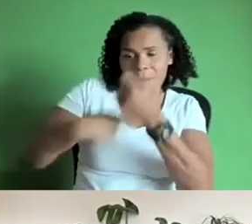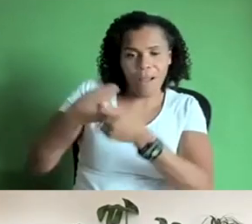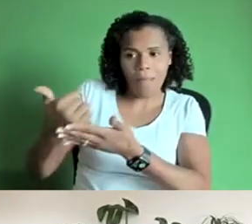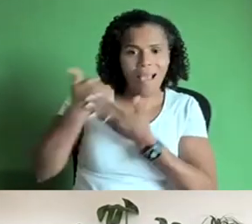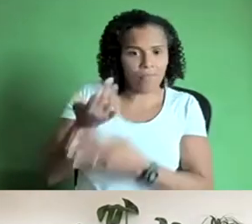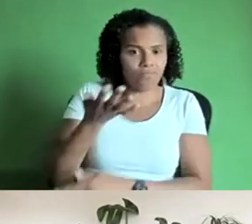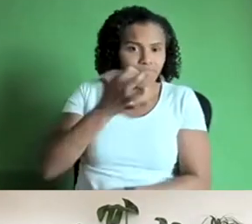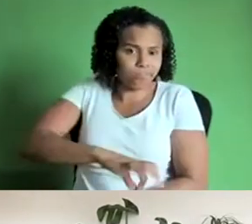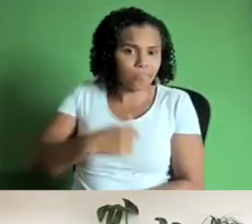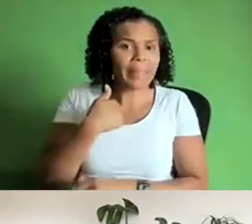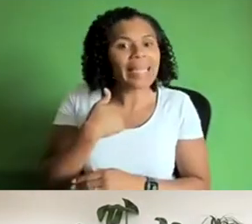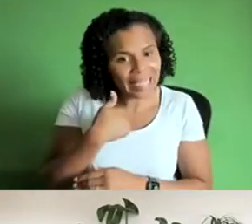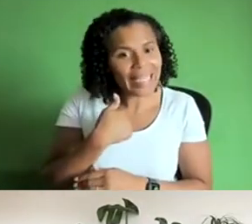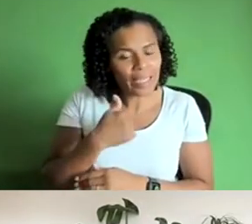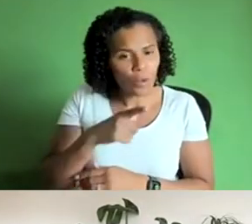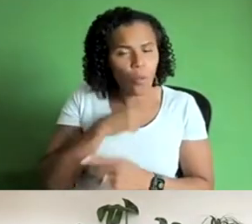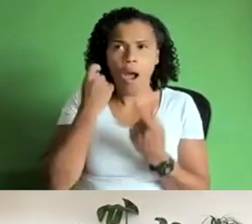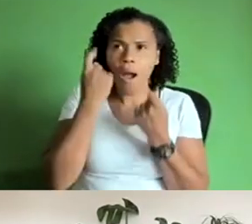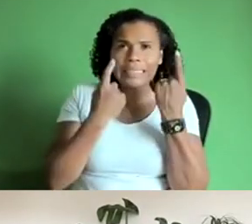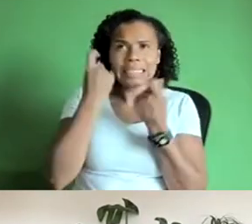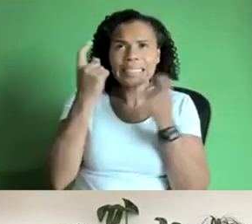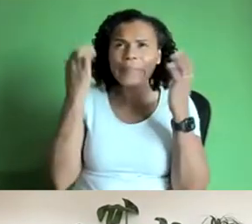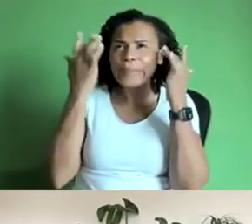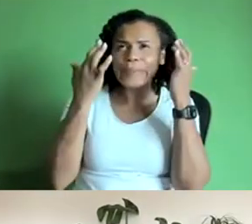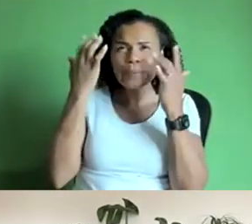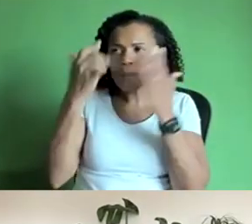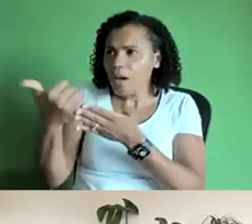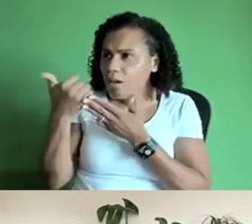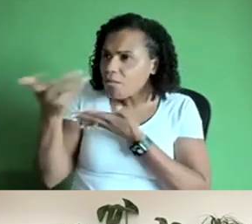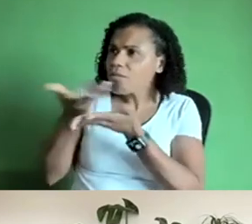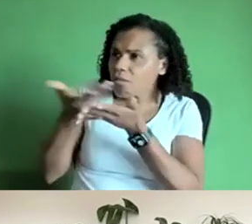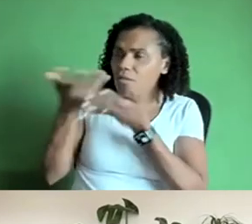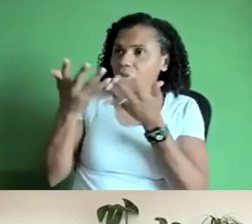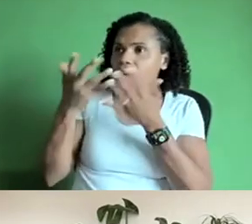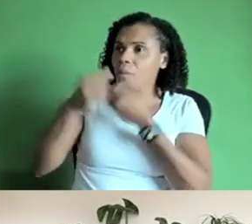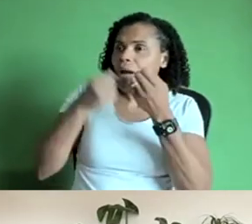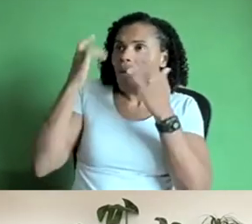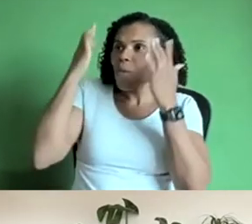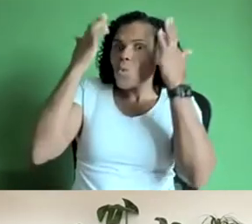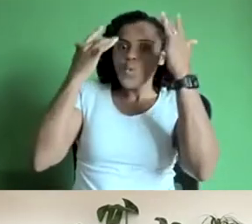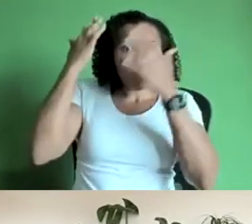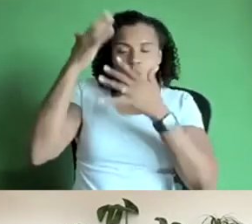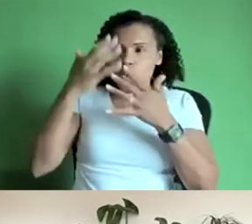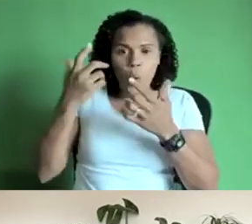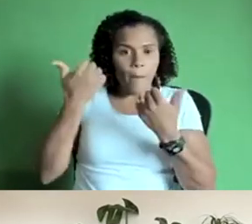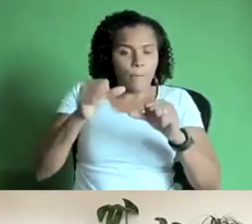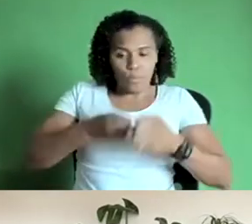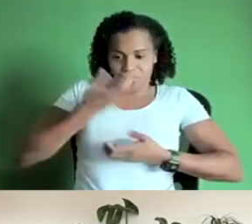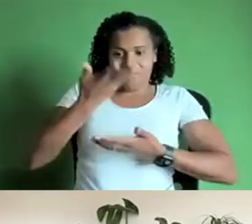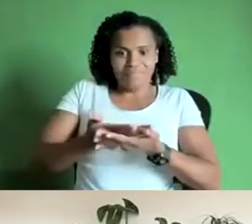evolve my ideas but also i tend to like to work on game occasionally but it all depends